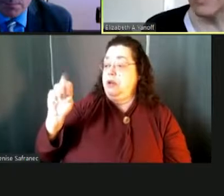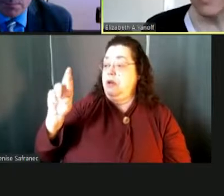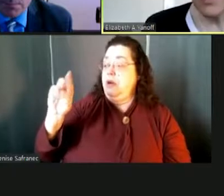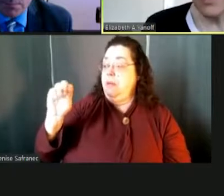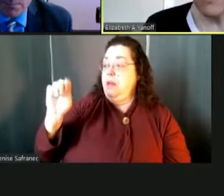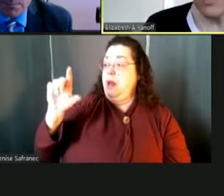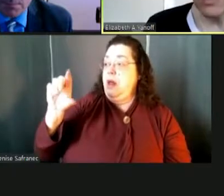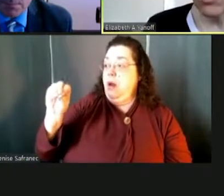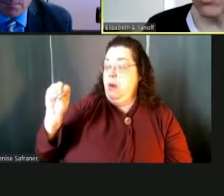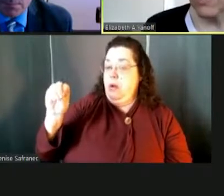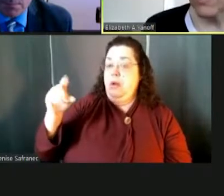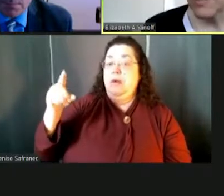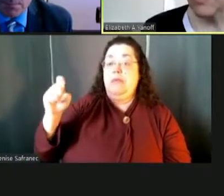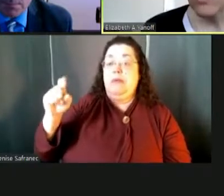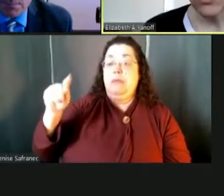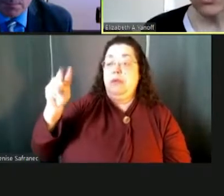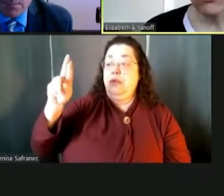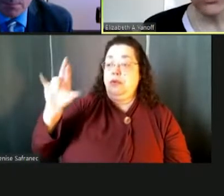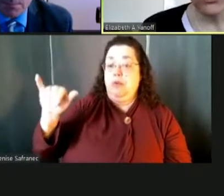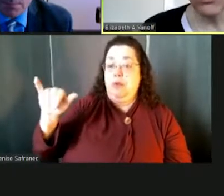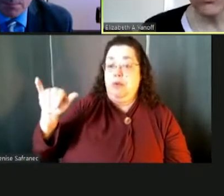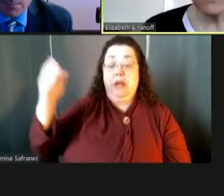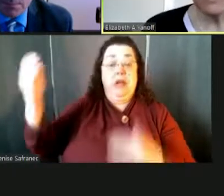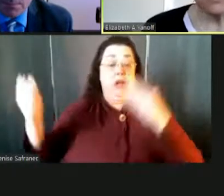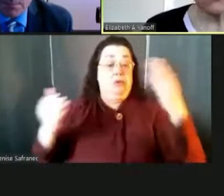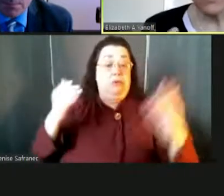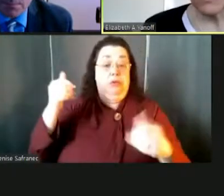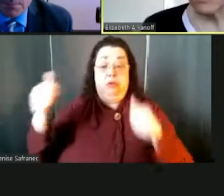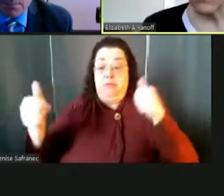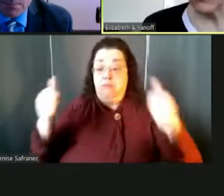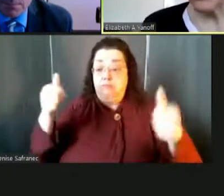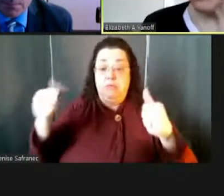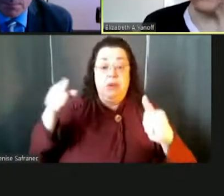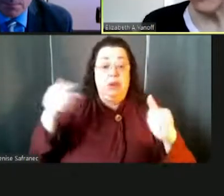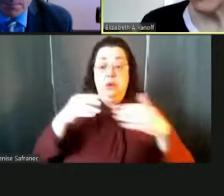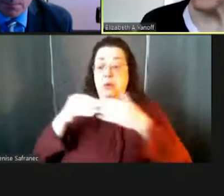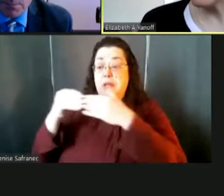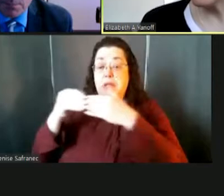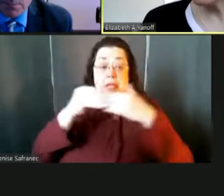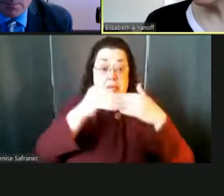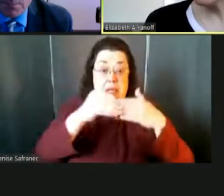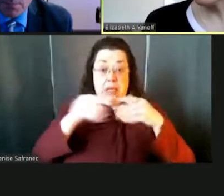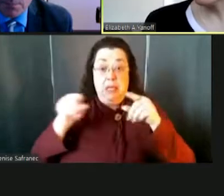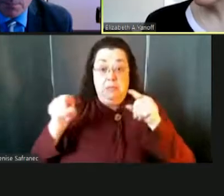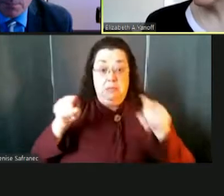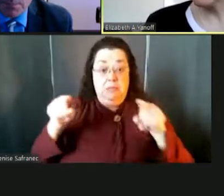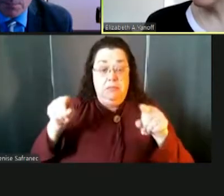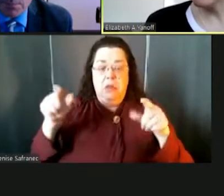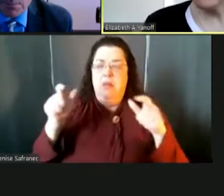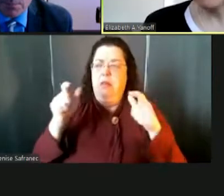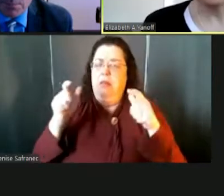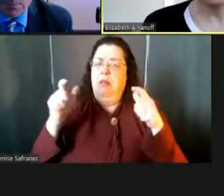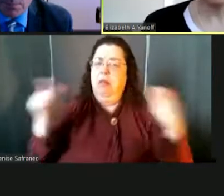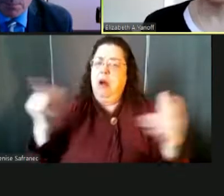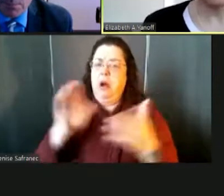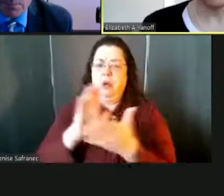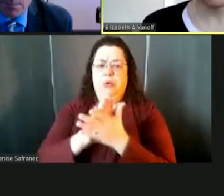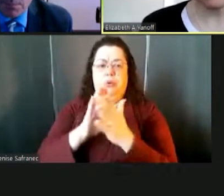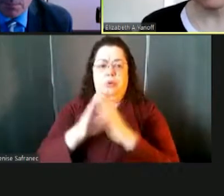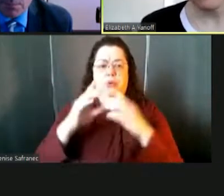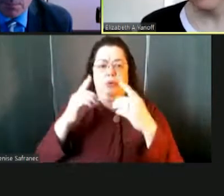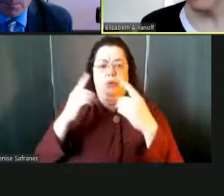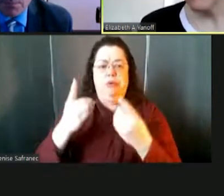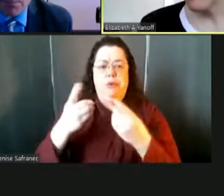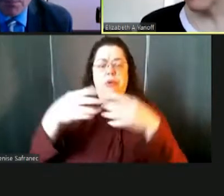And I'm going to have them introduce themselves. So you are the leaders of, you know, significantly large school districts in our area. Tell us about your